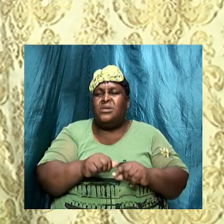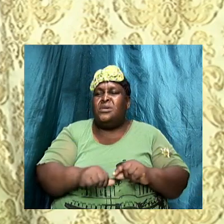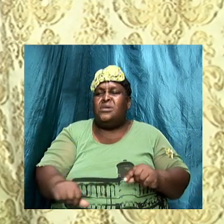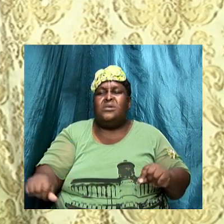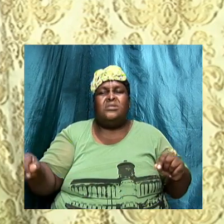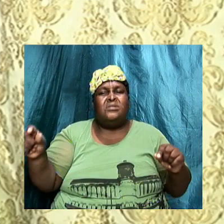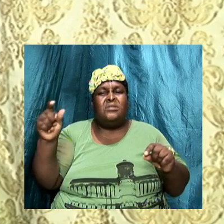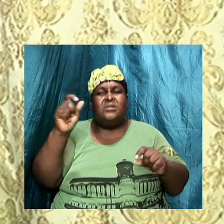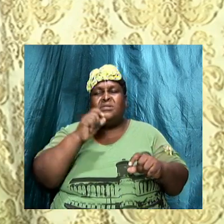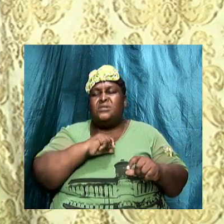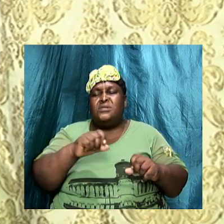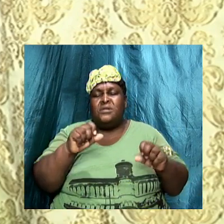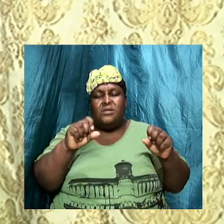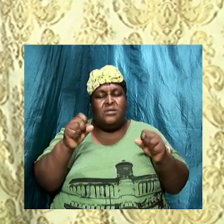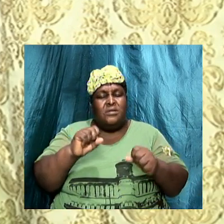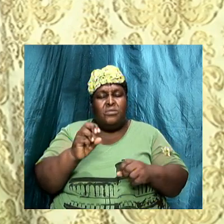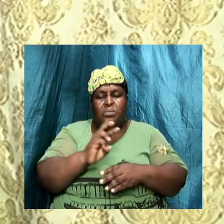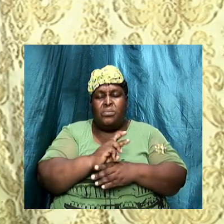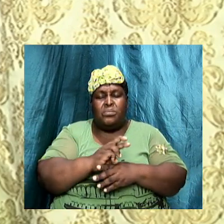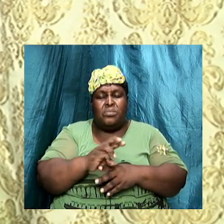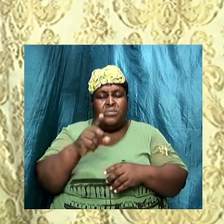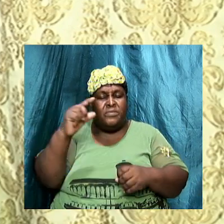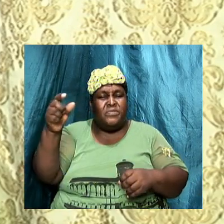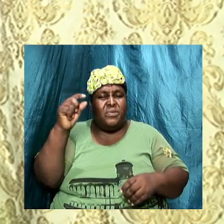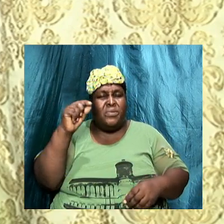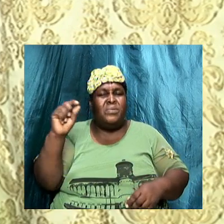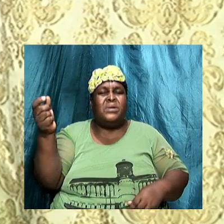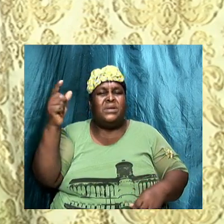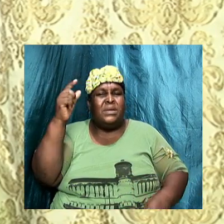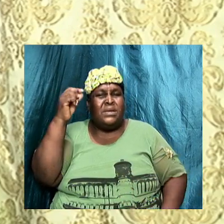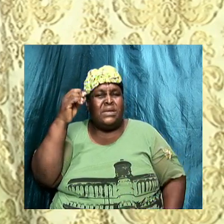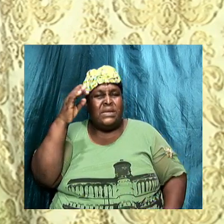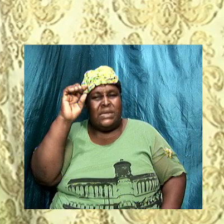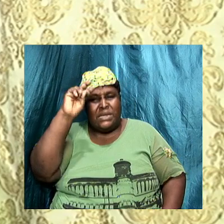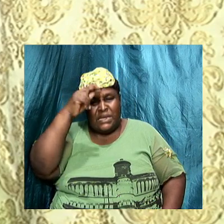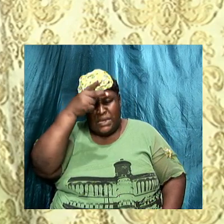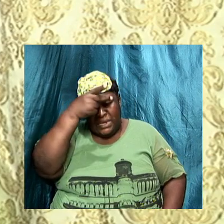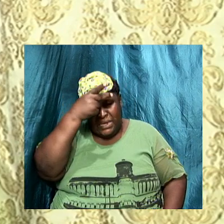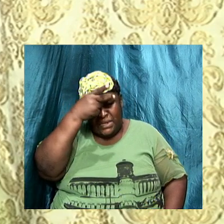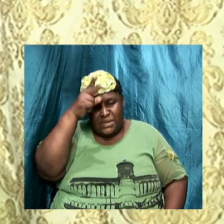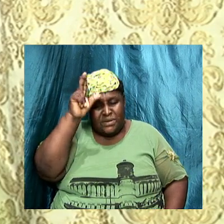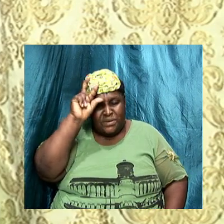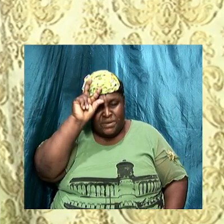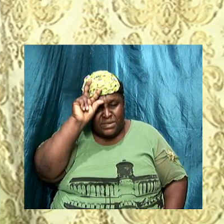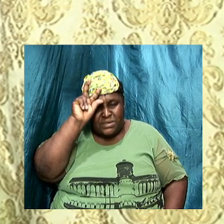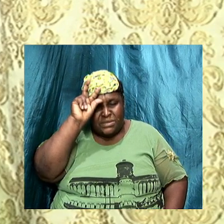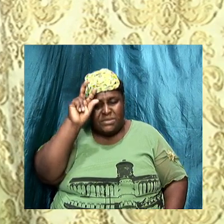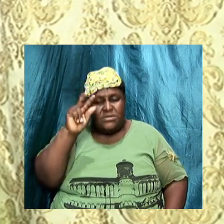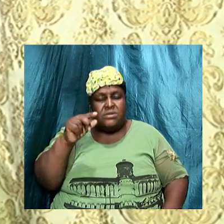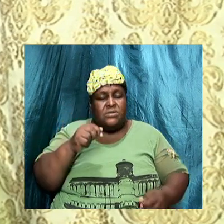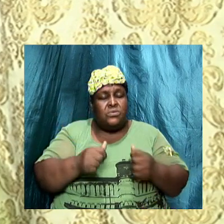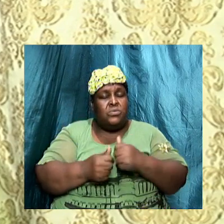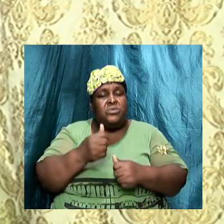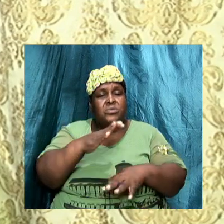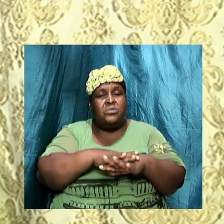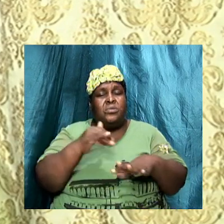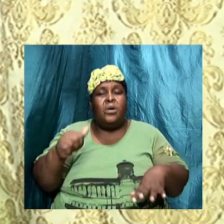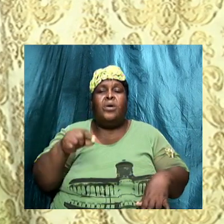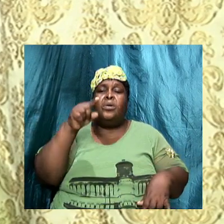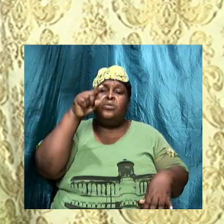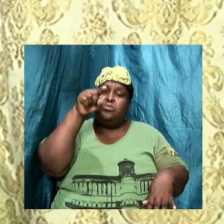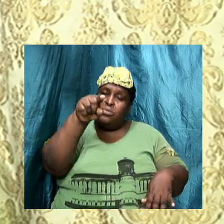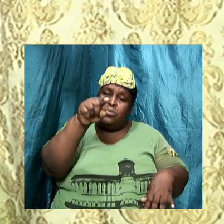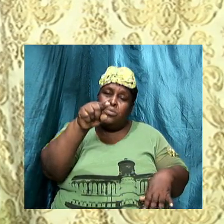to the formal laws in your ignorance. But, as he which hath called you is holy, so be ye